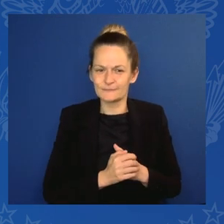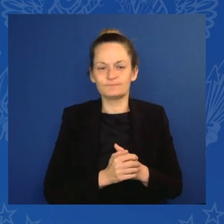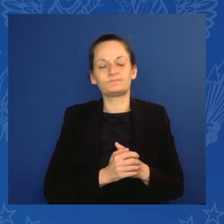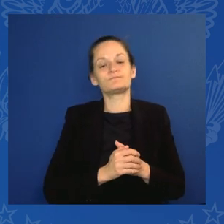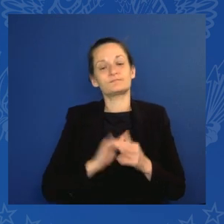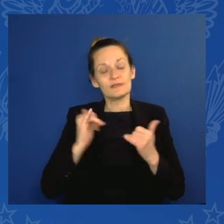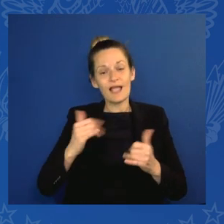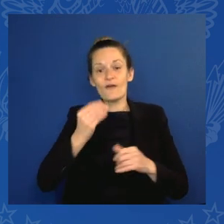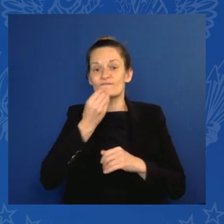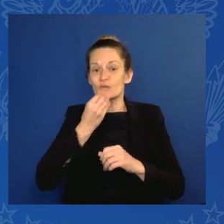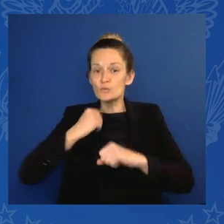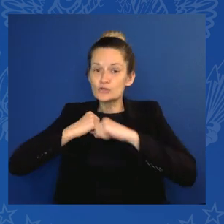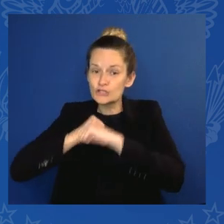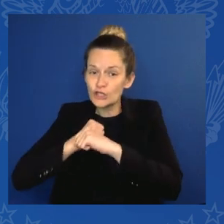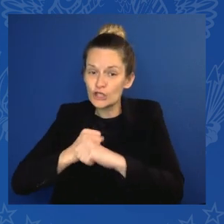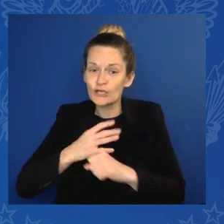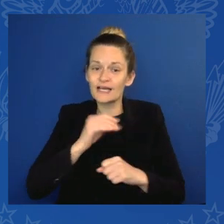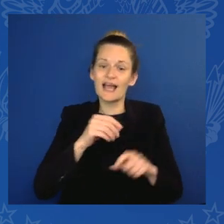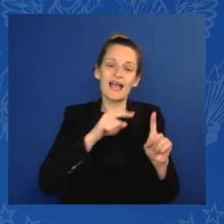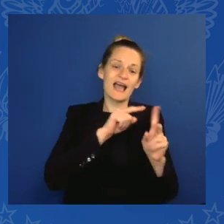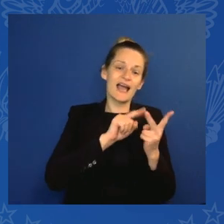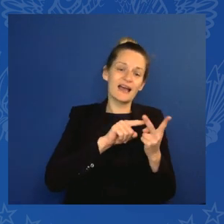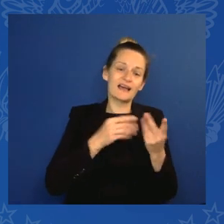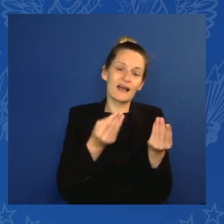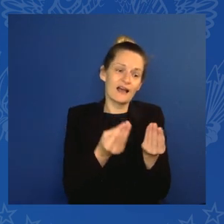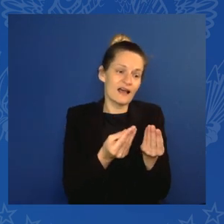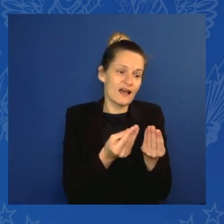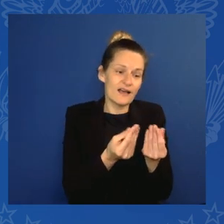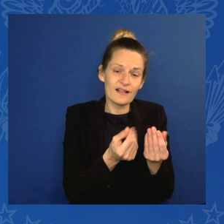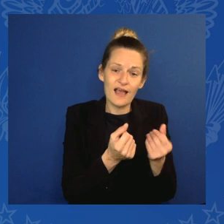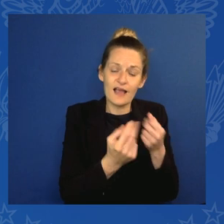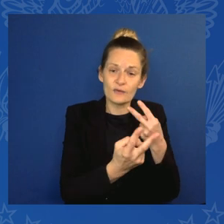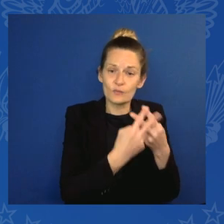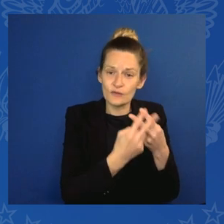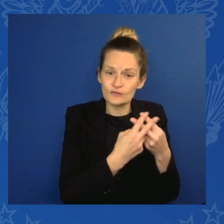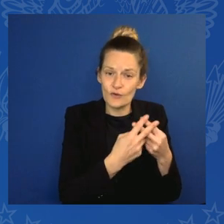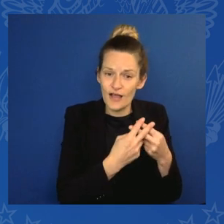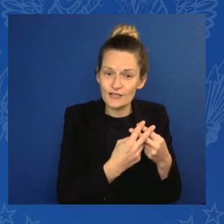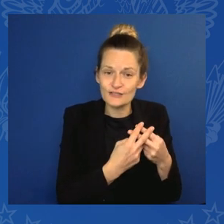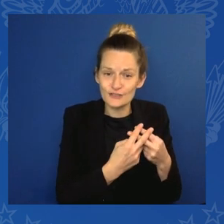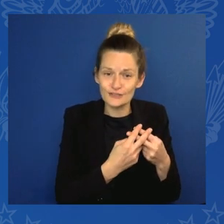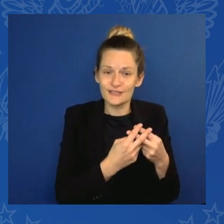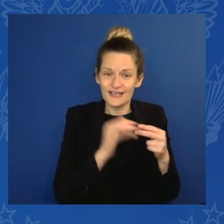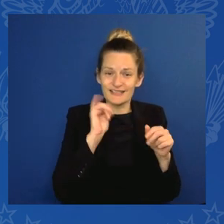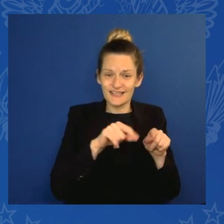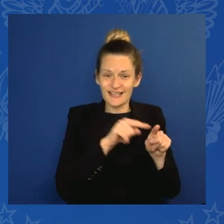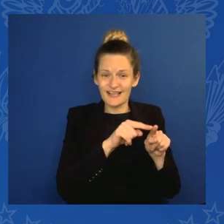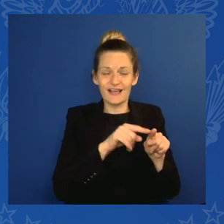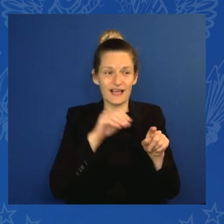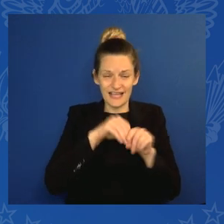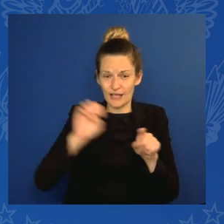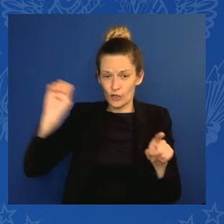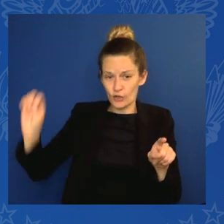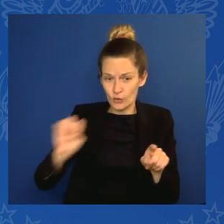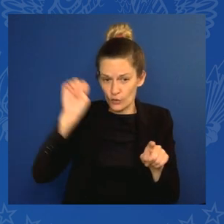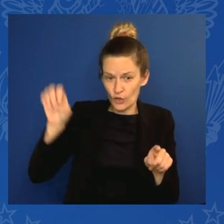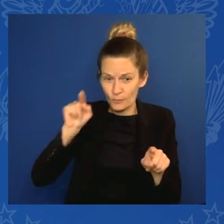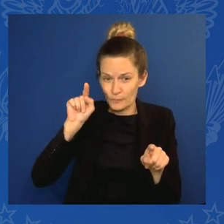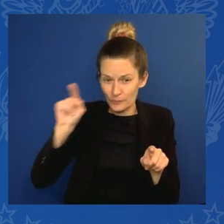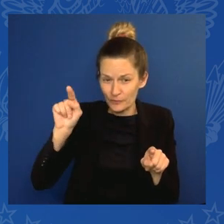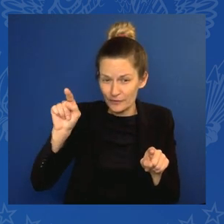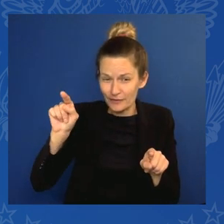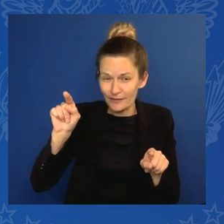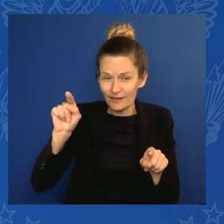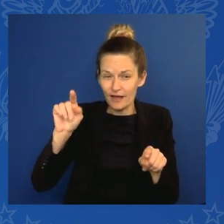Or take the submarine fiber optic cable ELLA, linking Europe to Latin America. The upcoming Clean